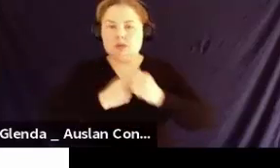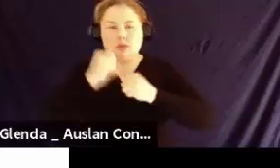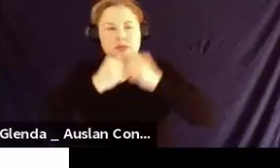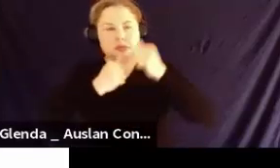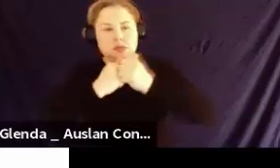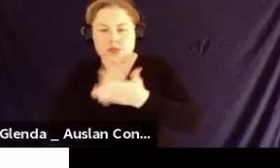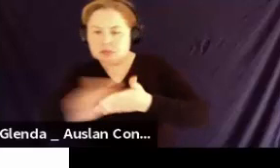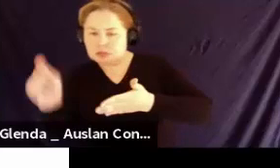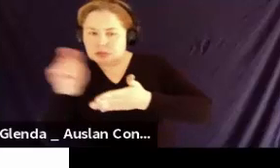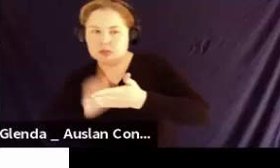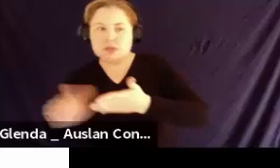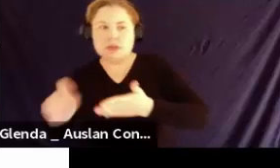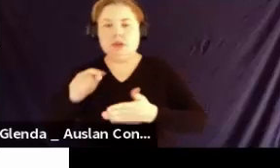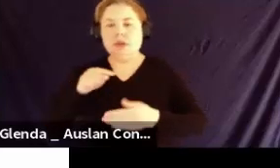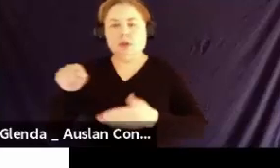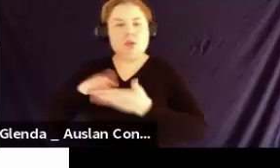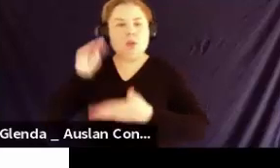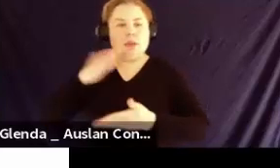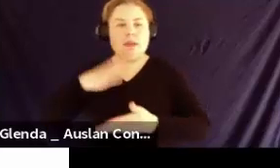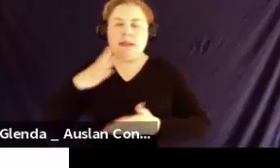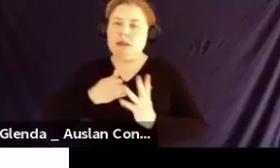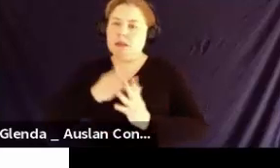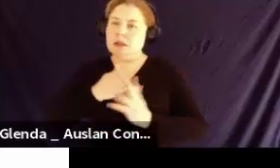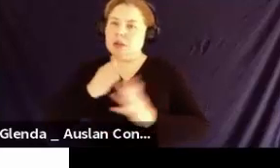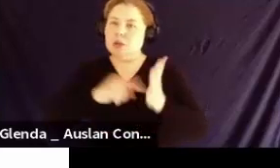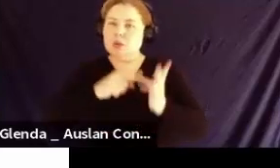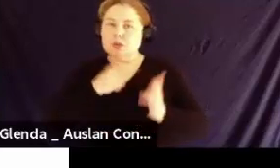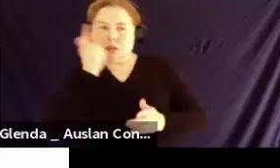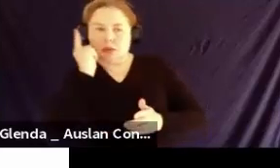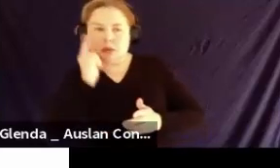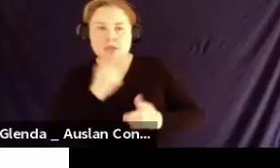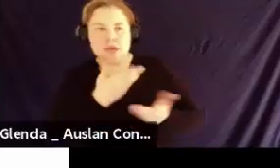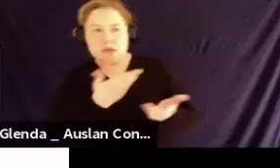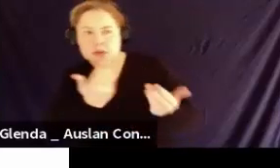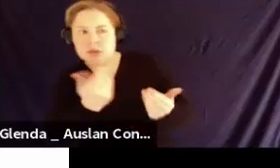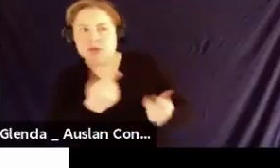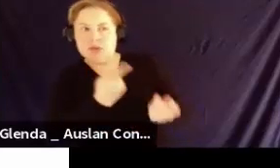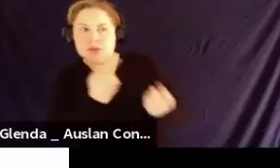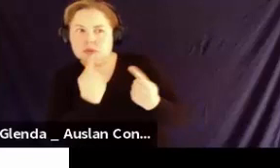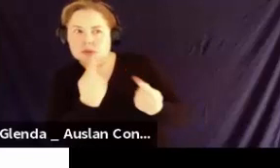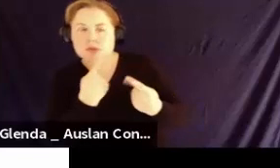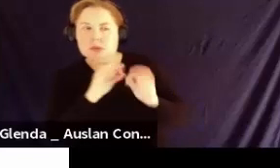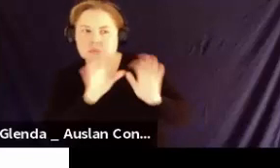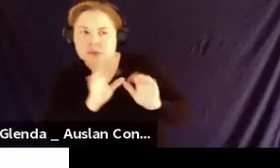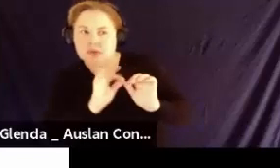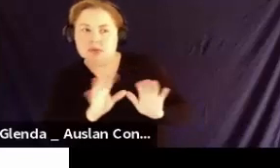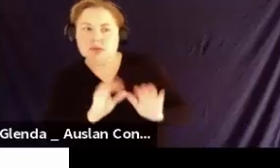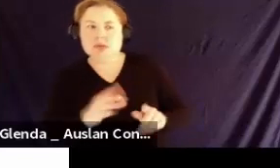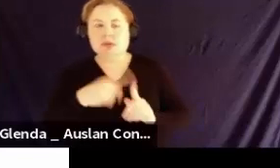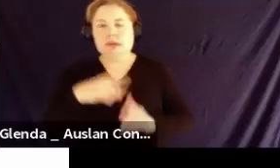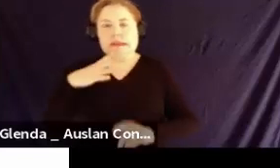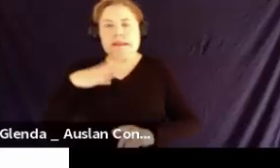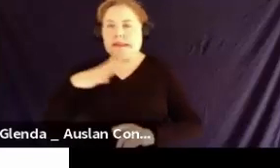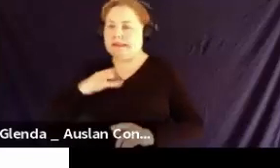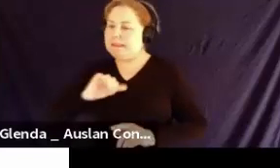to staff for tutorials and clarification. And the needs changed from class to class and teacher to teacher.